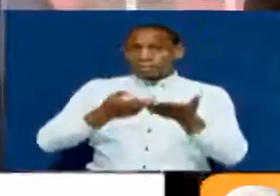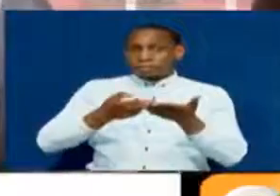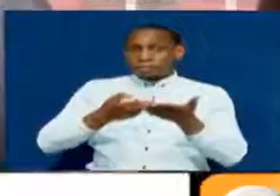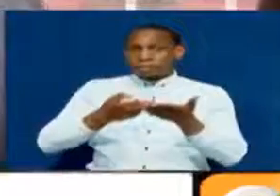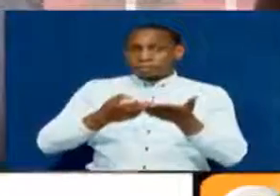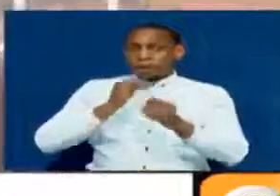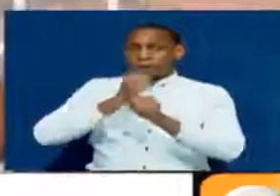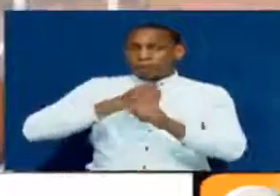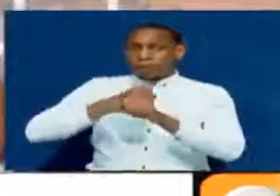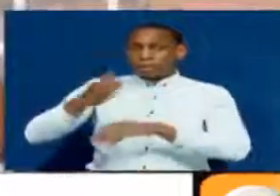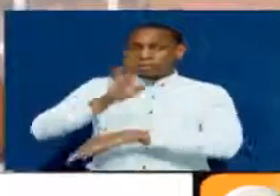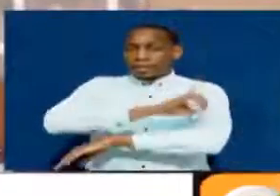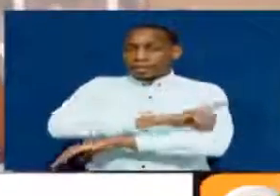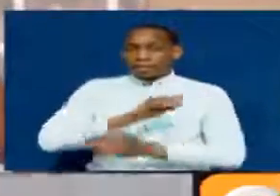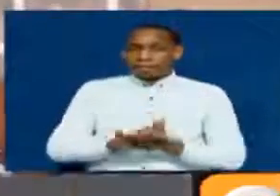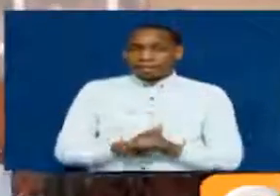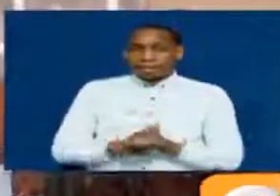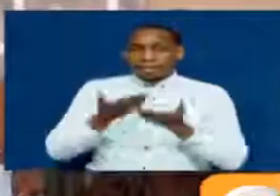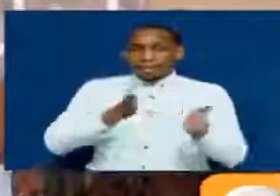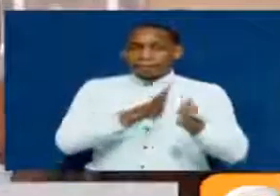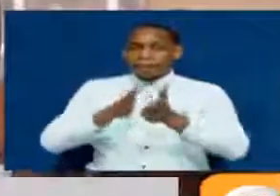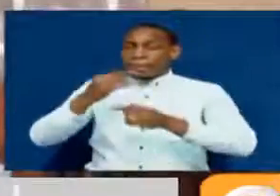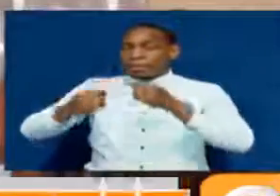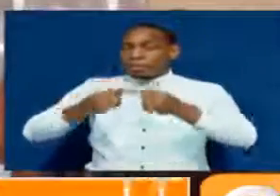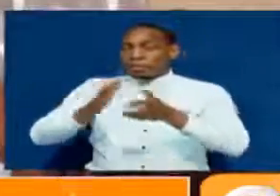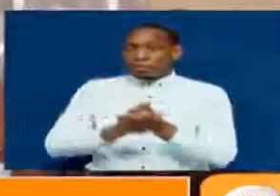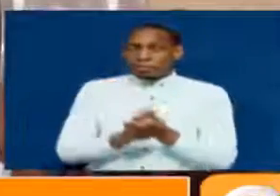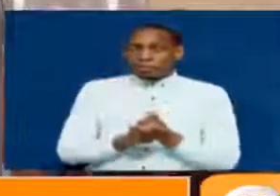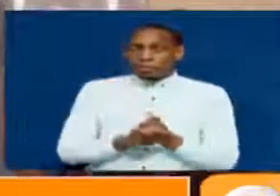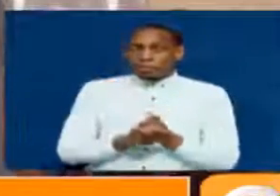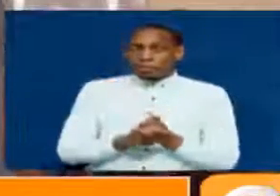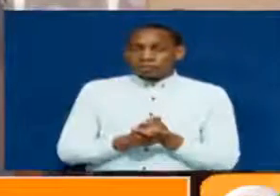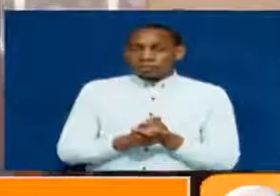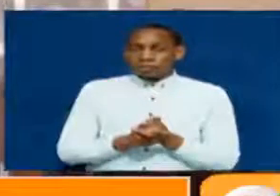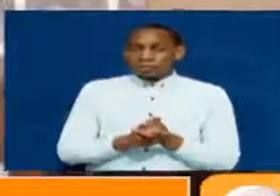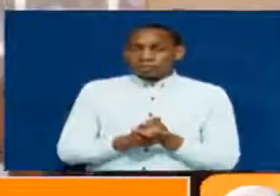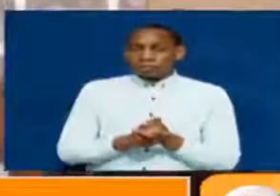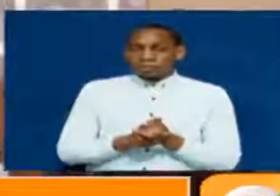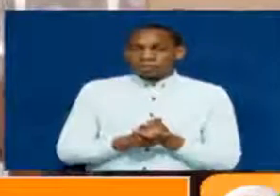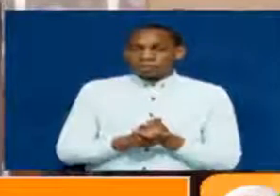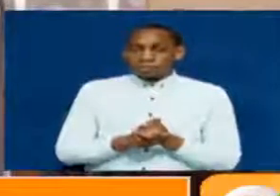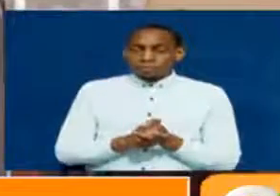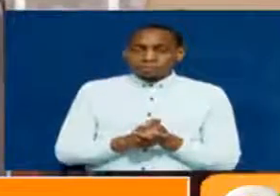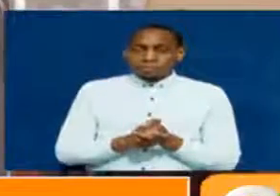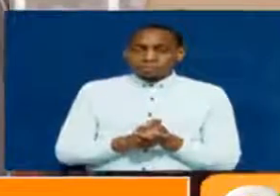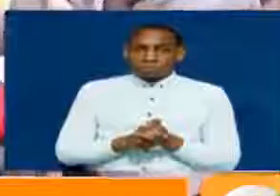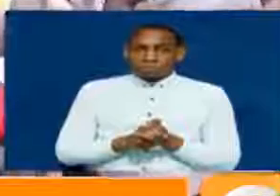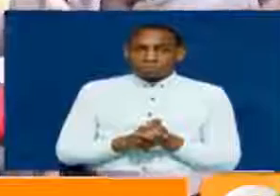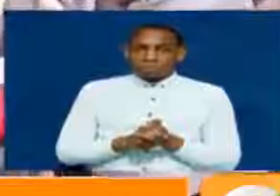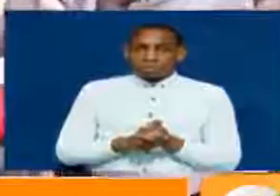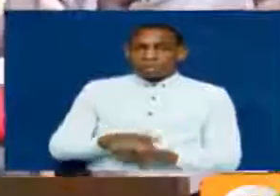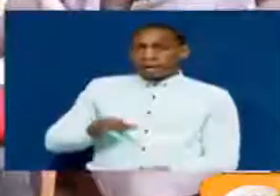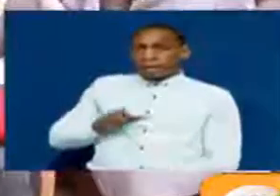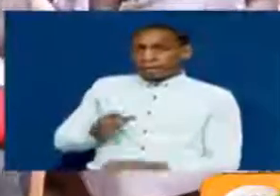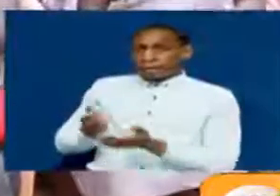they put out every single day. Kwa hii, kuna mupangu unaendelea na mbaare na matayofu. Kuna